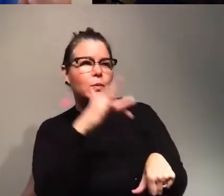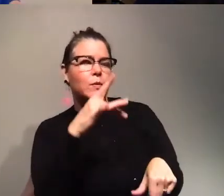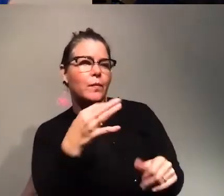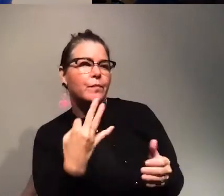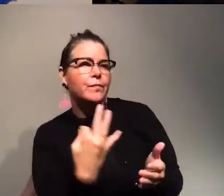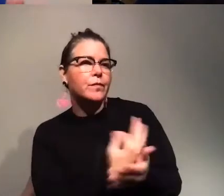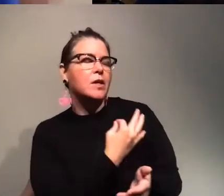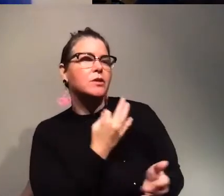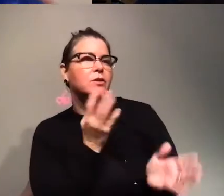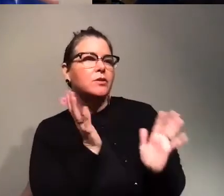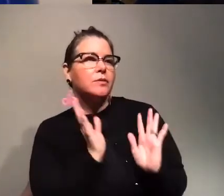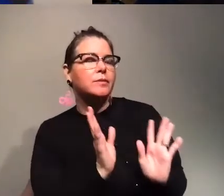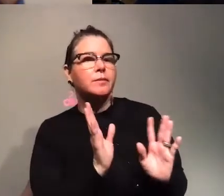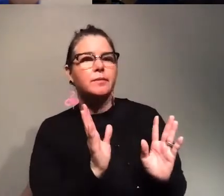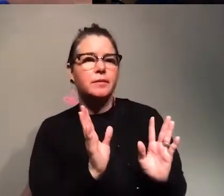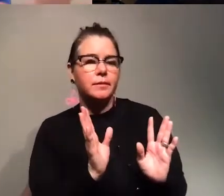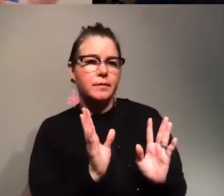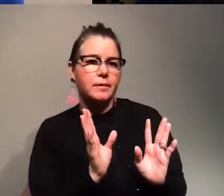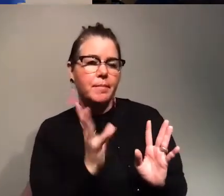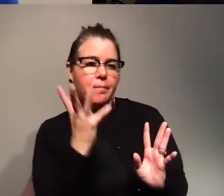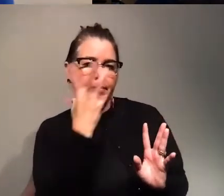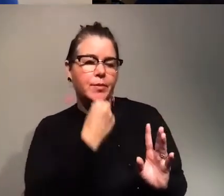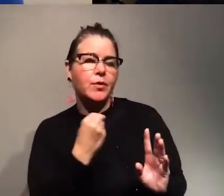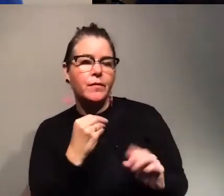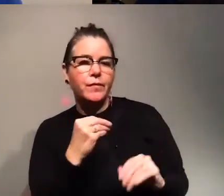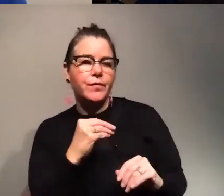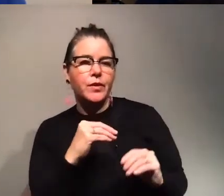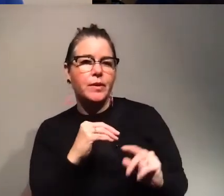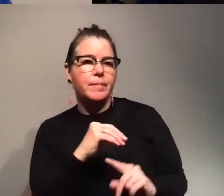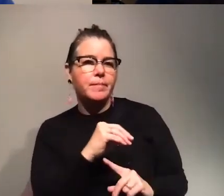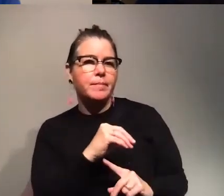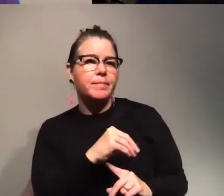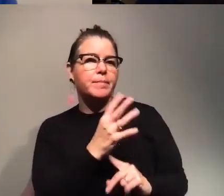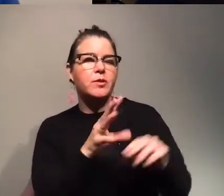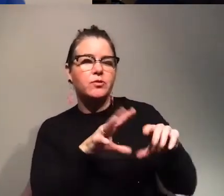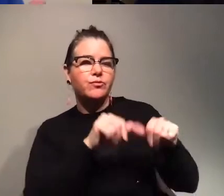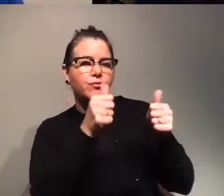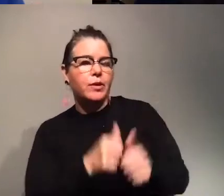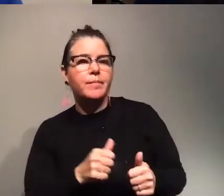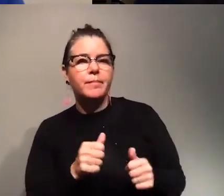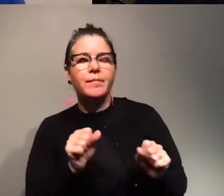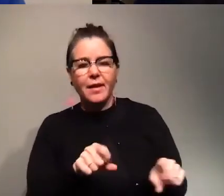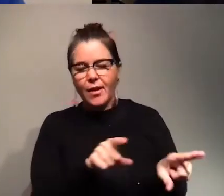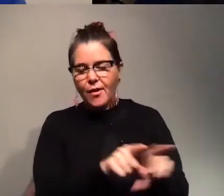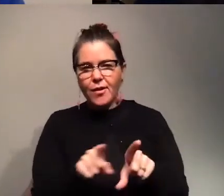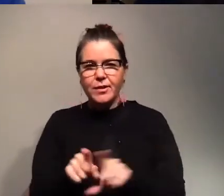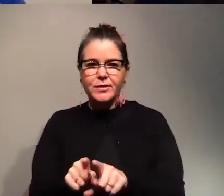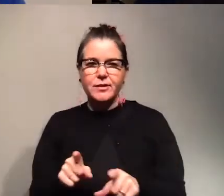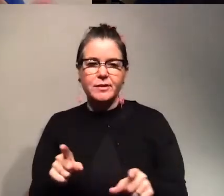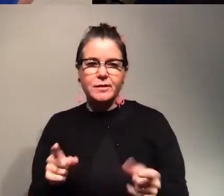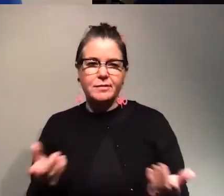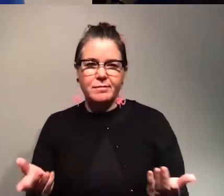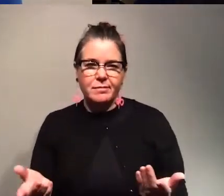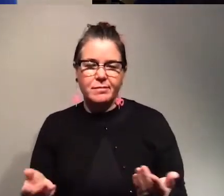and it has like this very beautiful uh shape you can also if you don't need it like